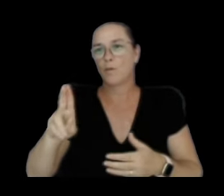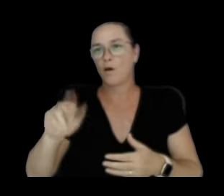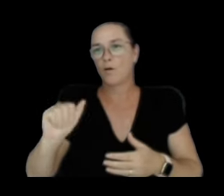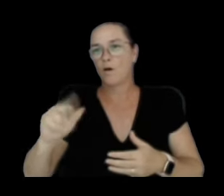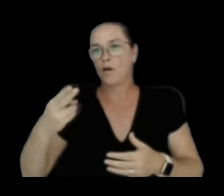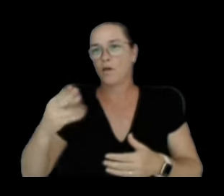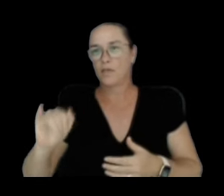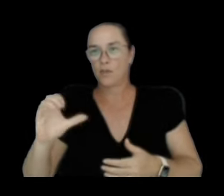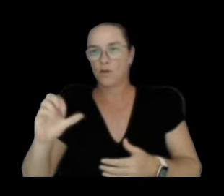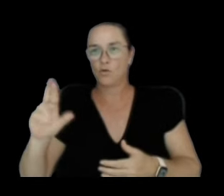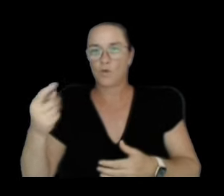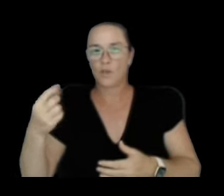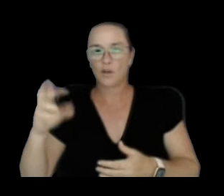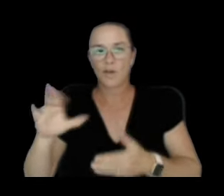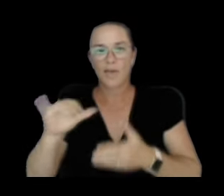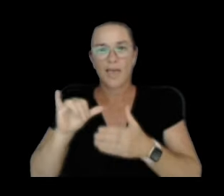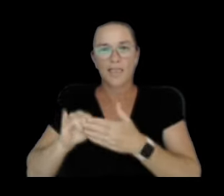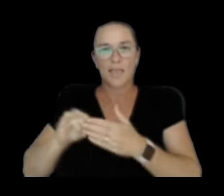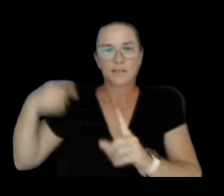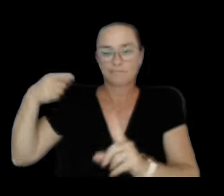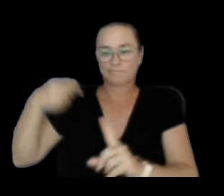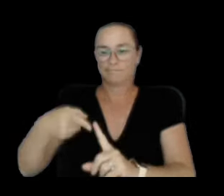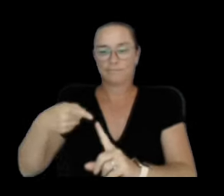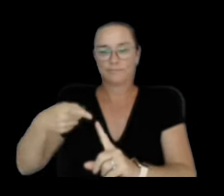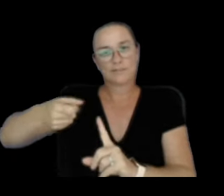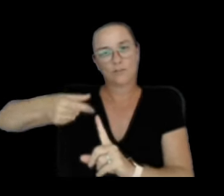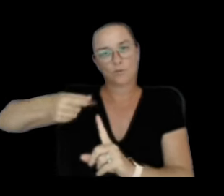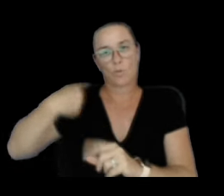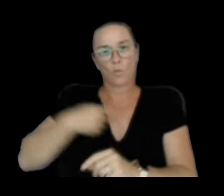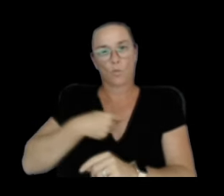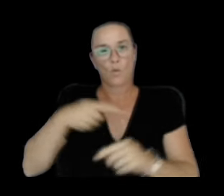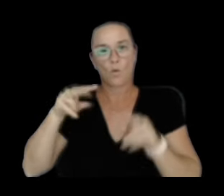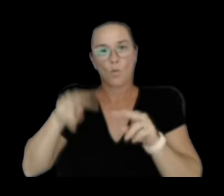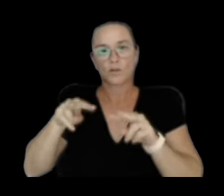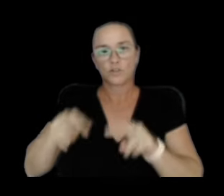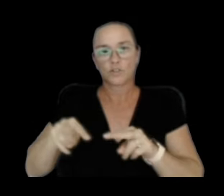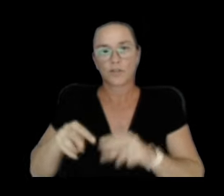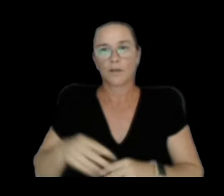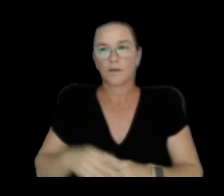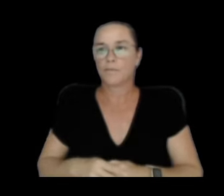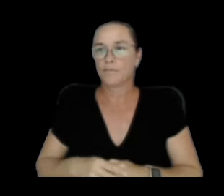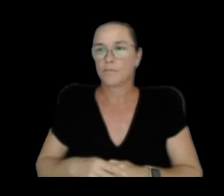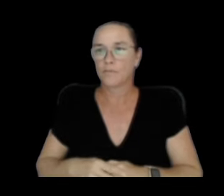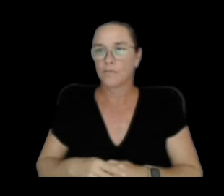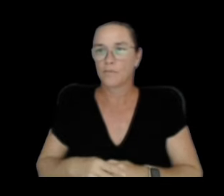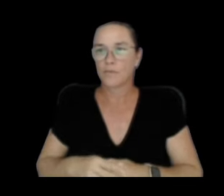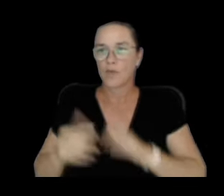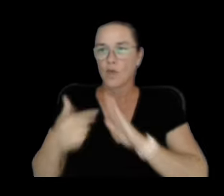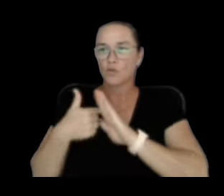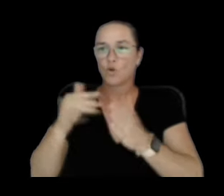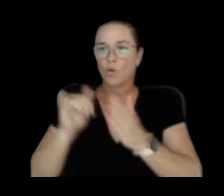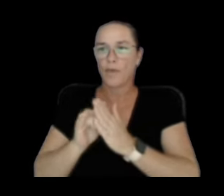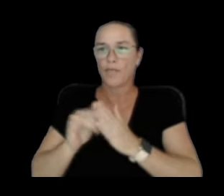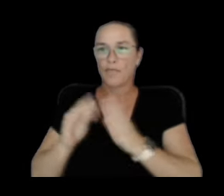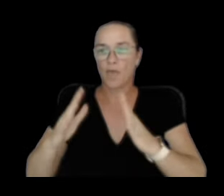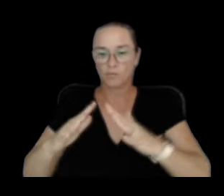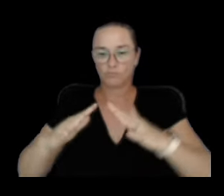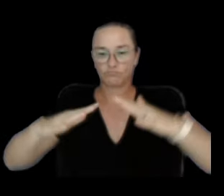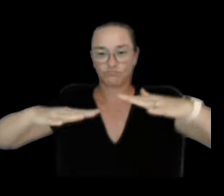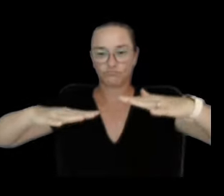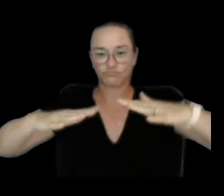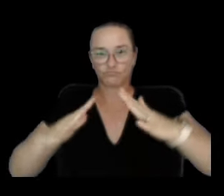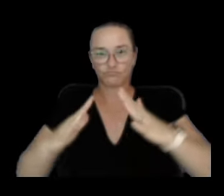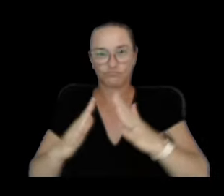has been the main signal that we see, expressing ground tilt. The scale here is massive.